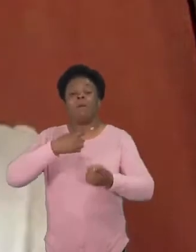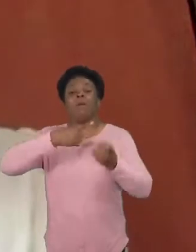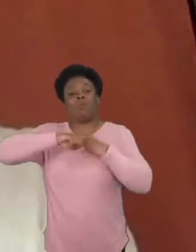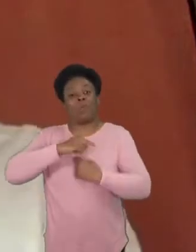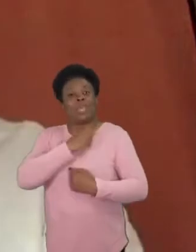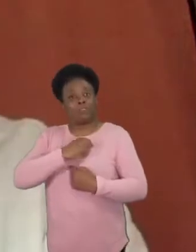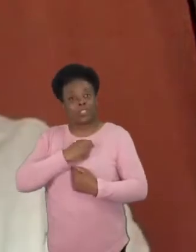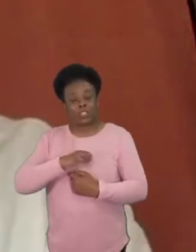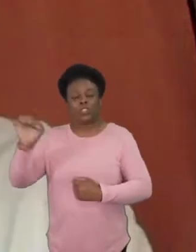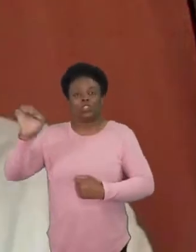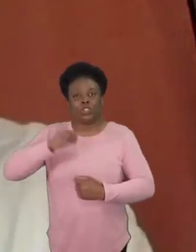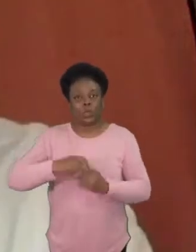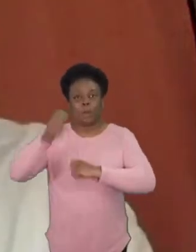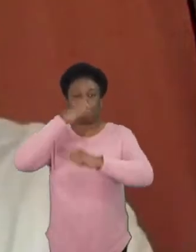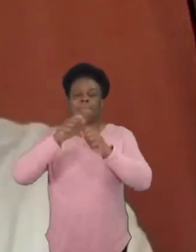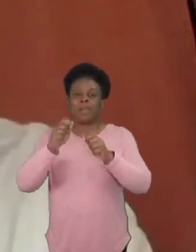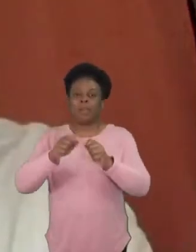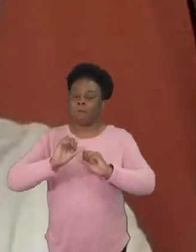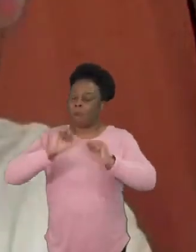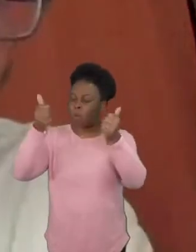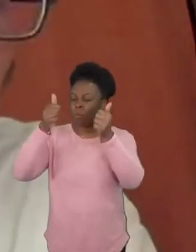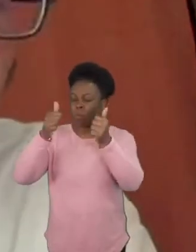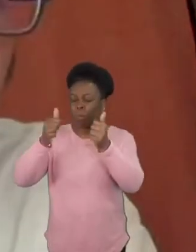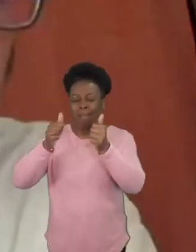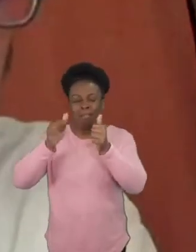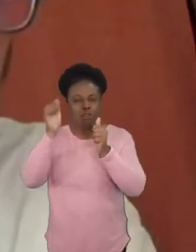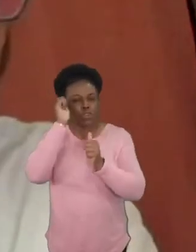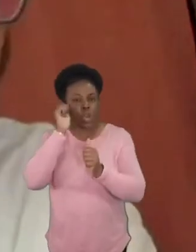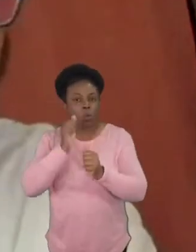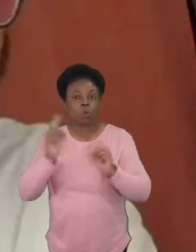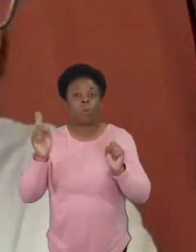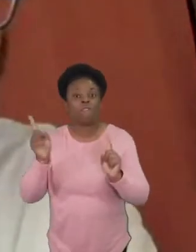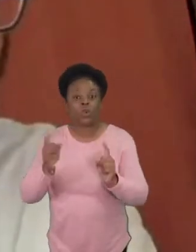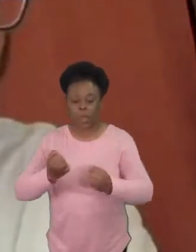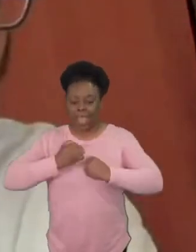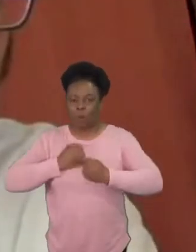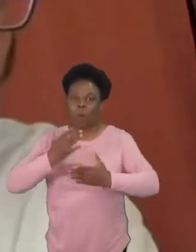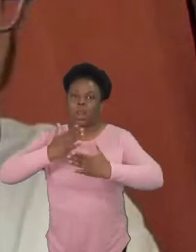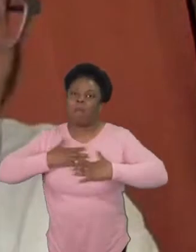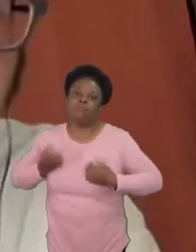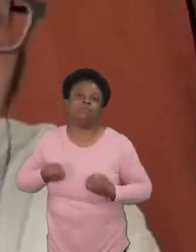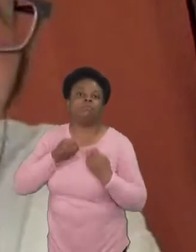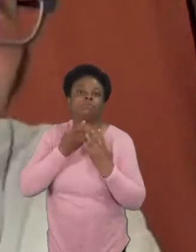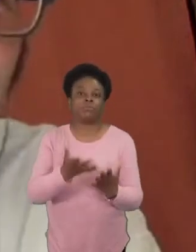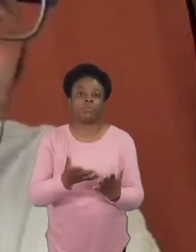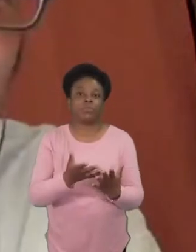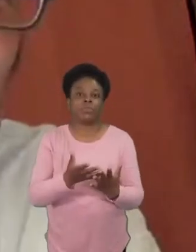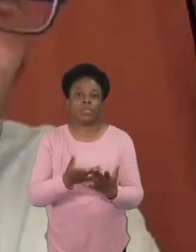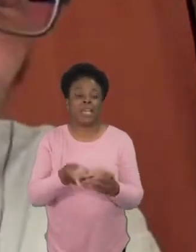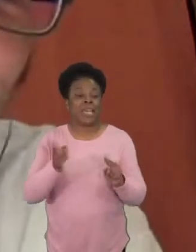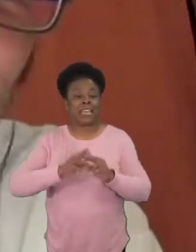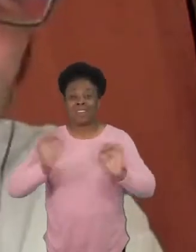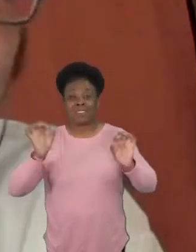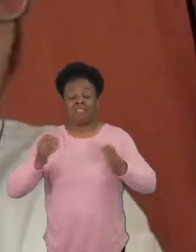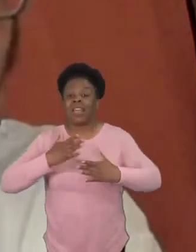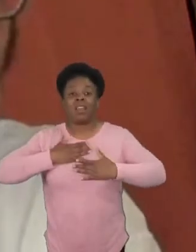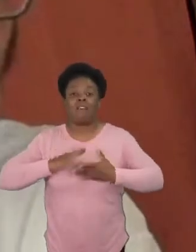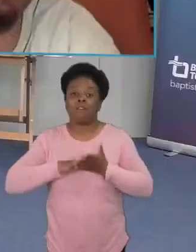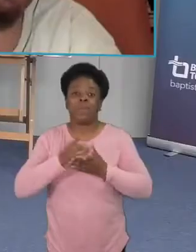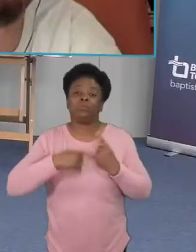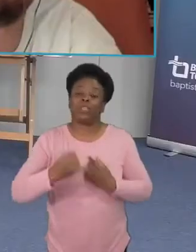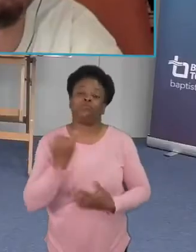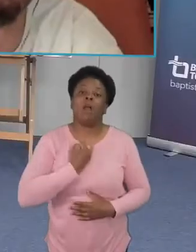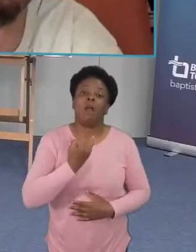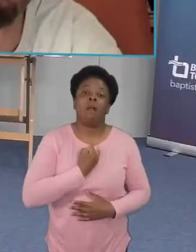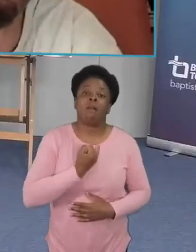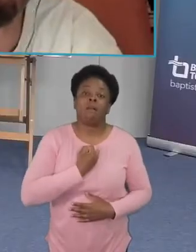who we're for i think we've gotten something terribly wrong and jesus didn't you know people didn't encounter jesus and walk away scratching